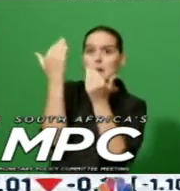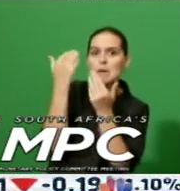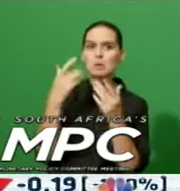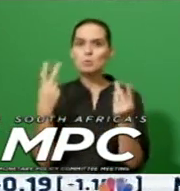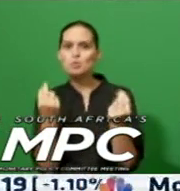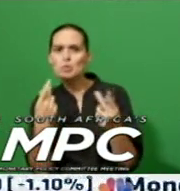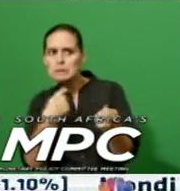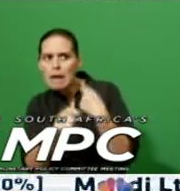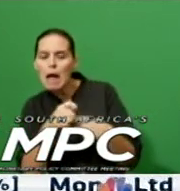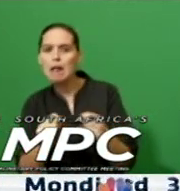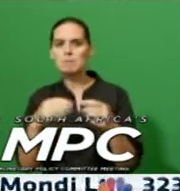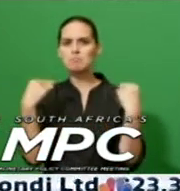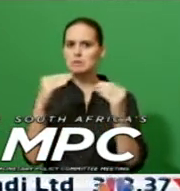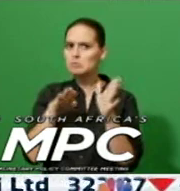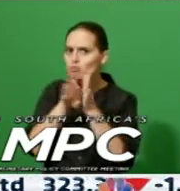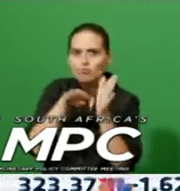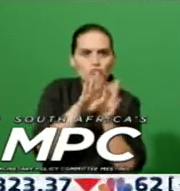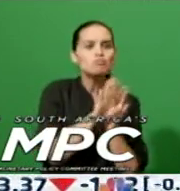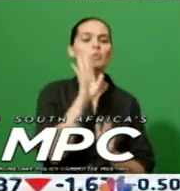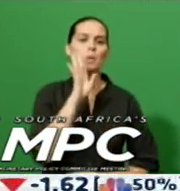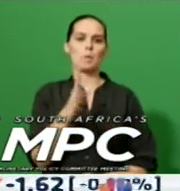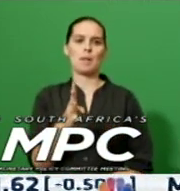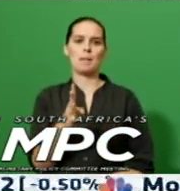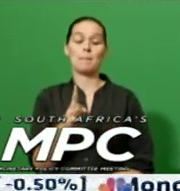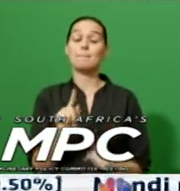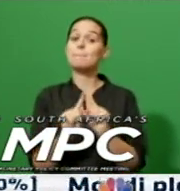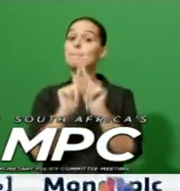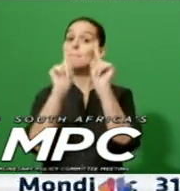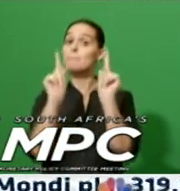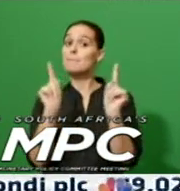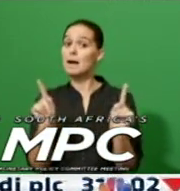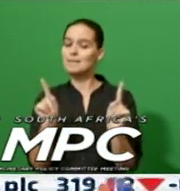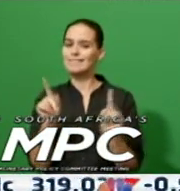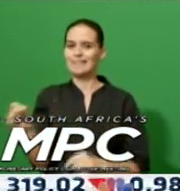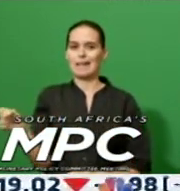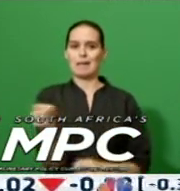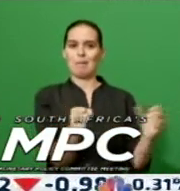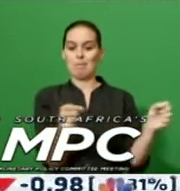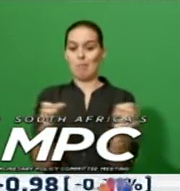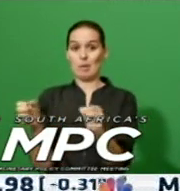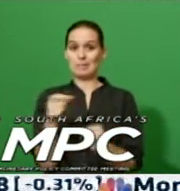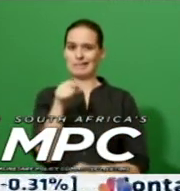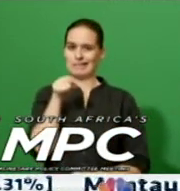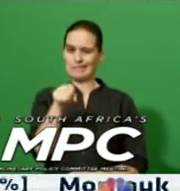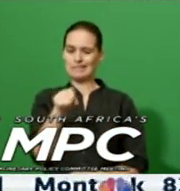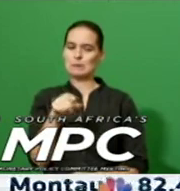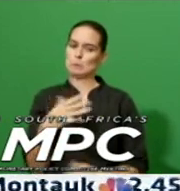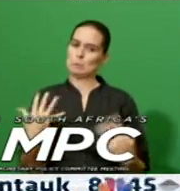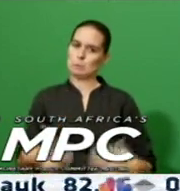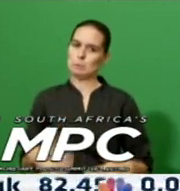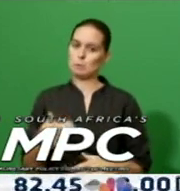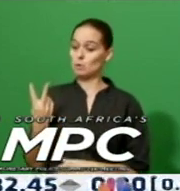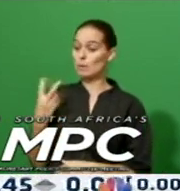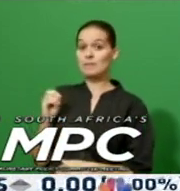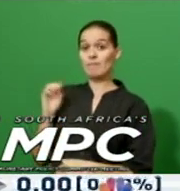orders and business activity. However, the employment sub-index receded to its lowest